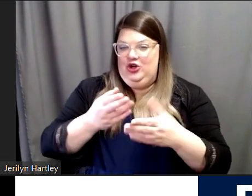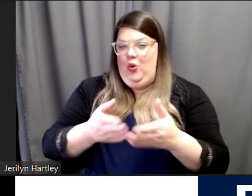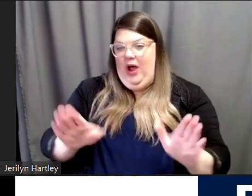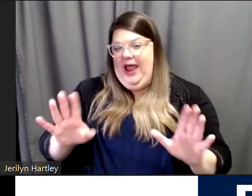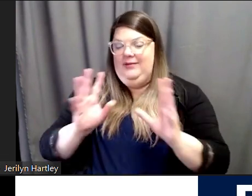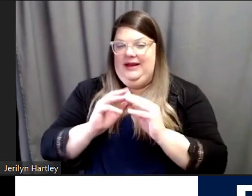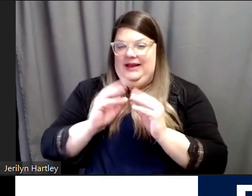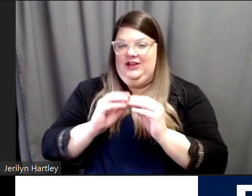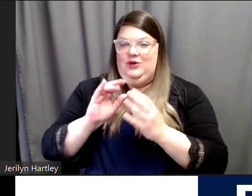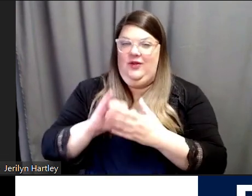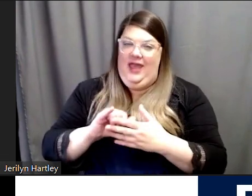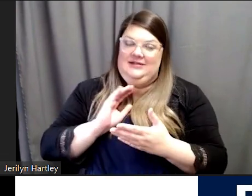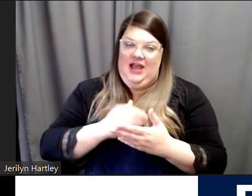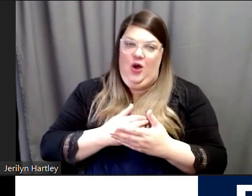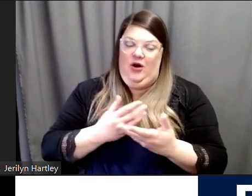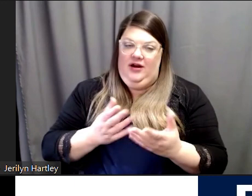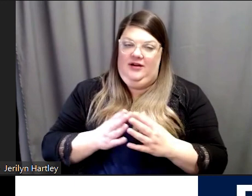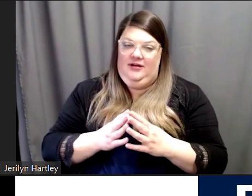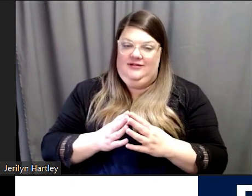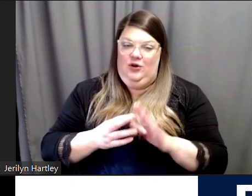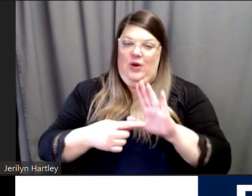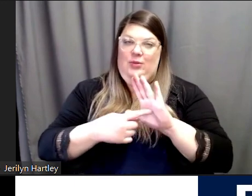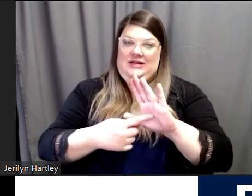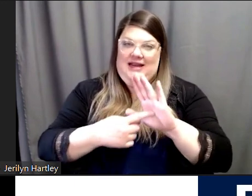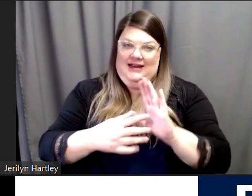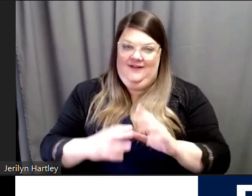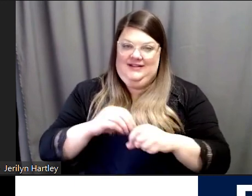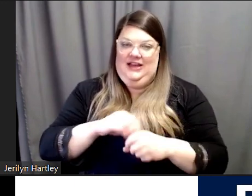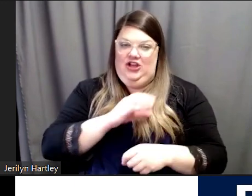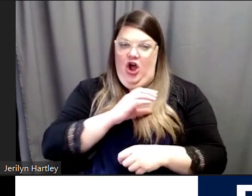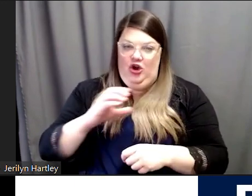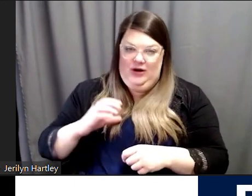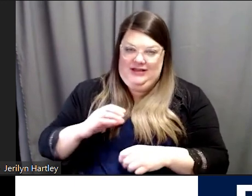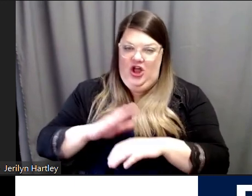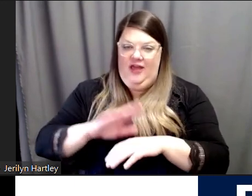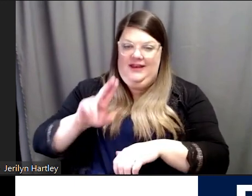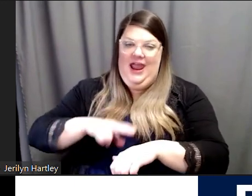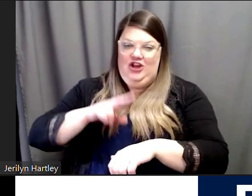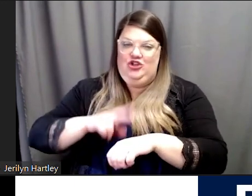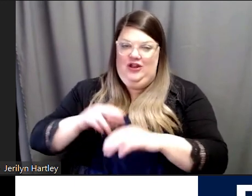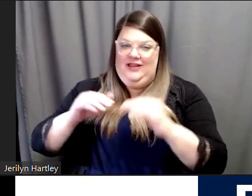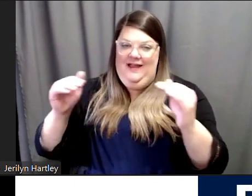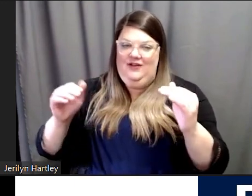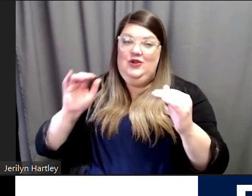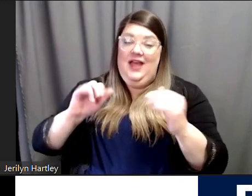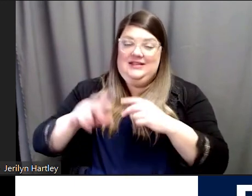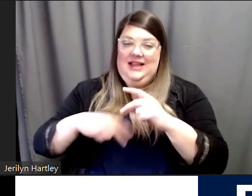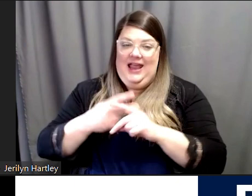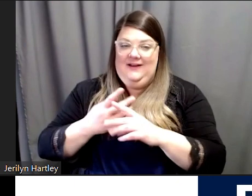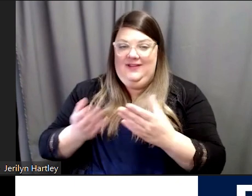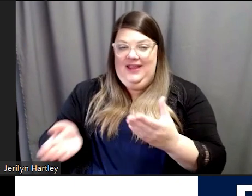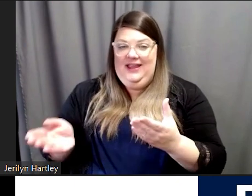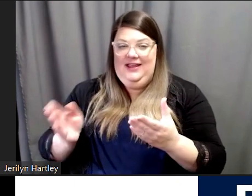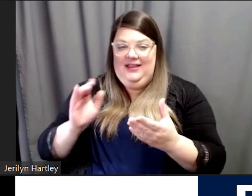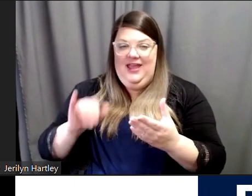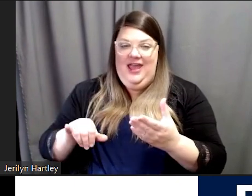so those are our representatives in Congress on the national level. So this is the kind of thing that, you